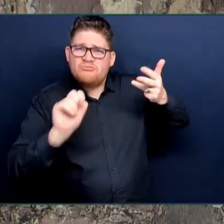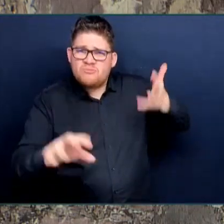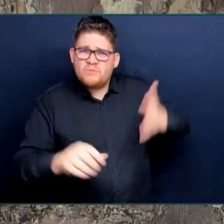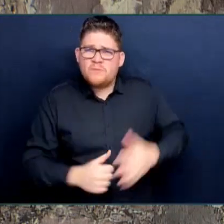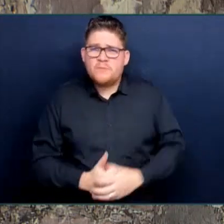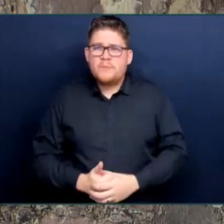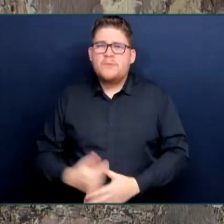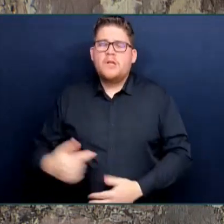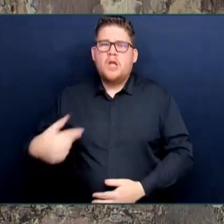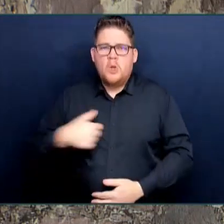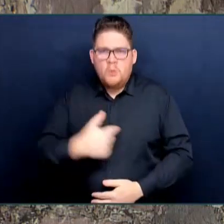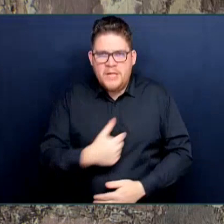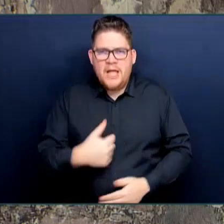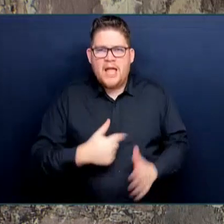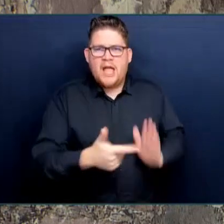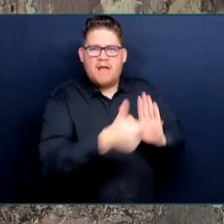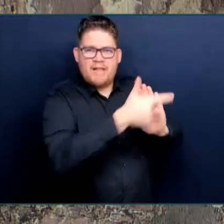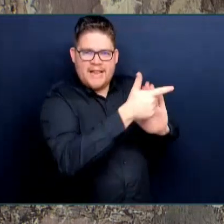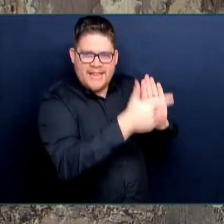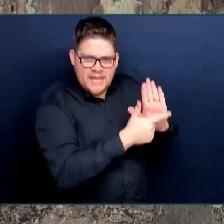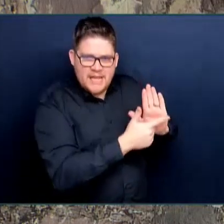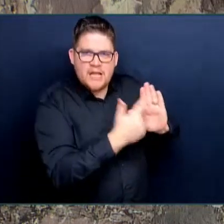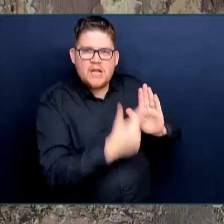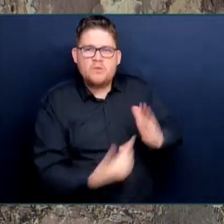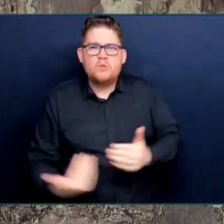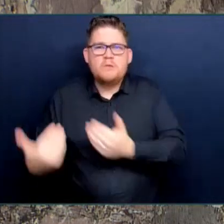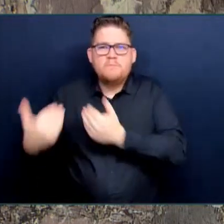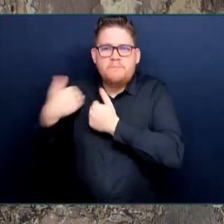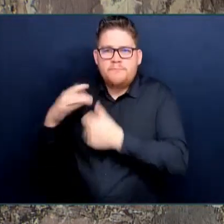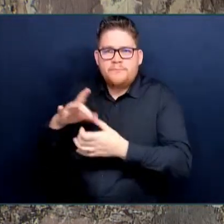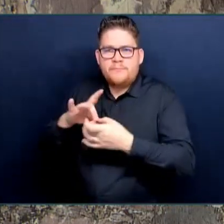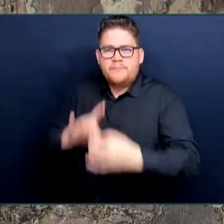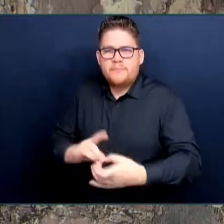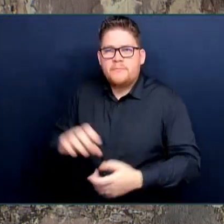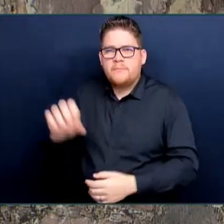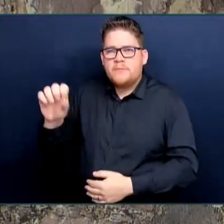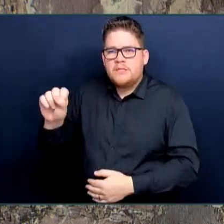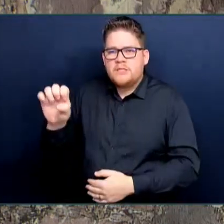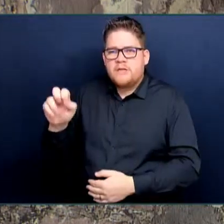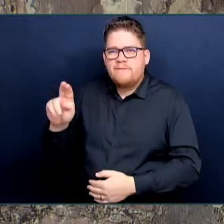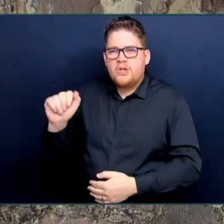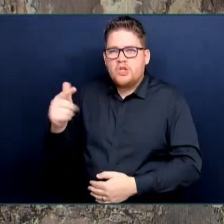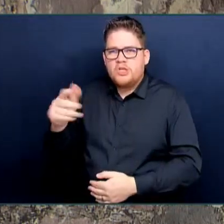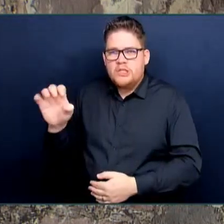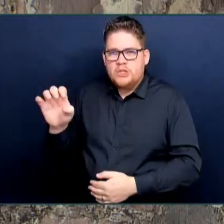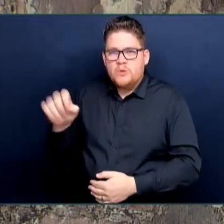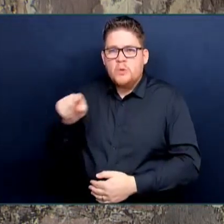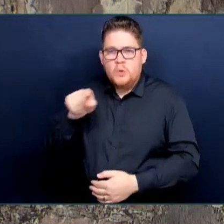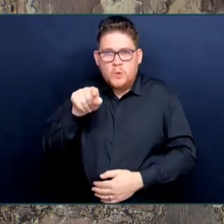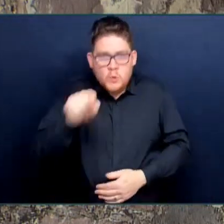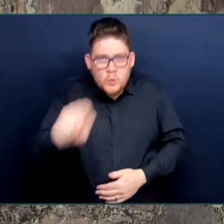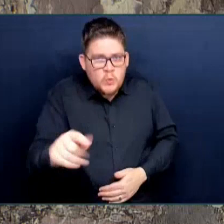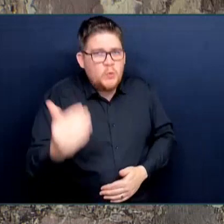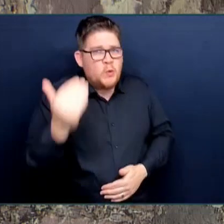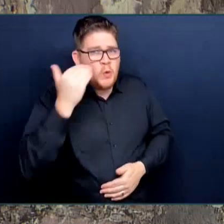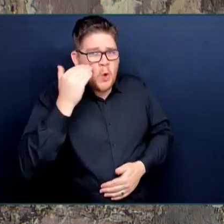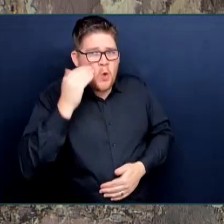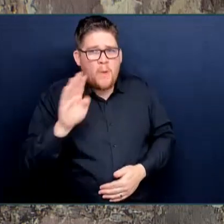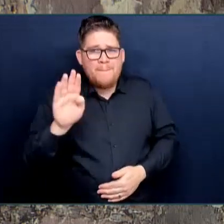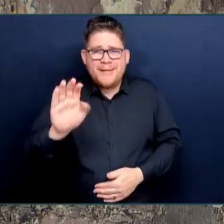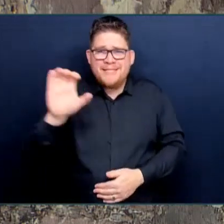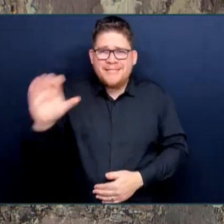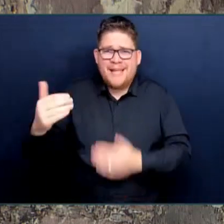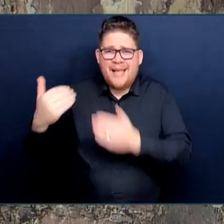people leave government. I know he knows that B.C. Hydro is independent of government, and it's good that it works that way. But we have those